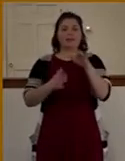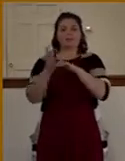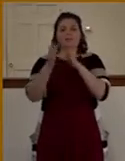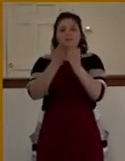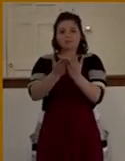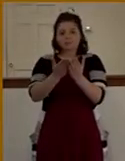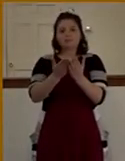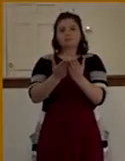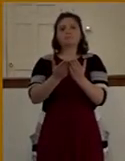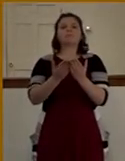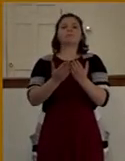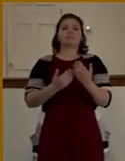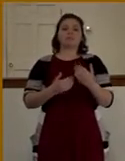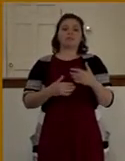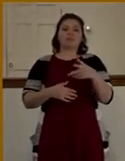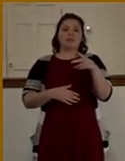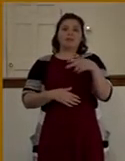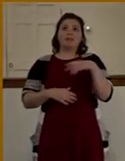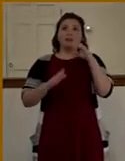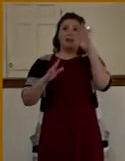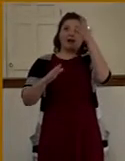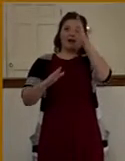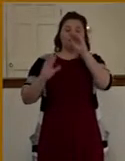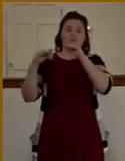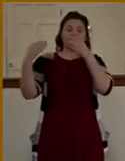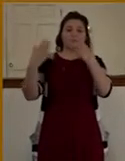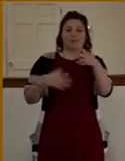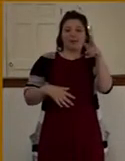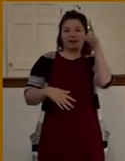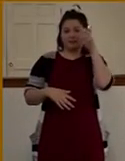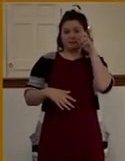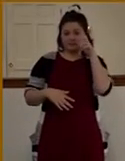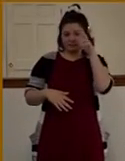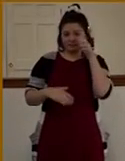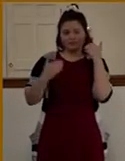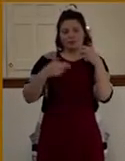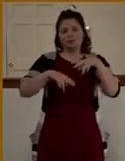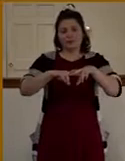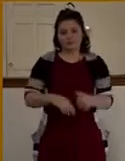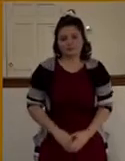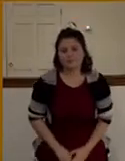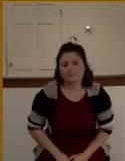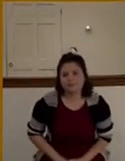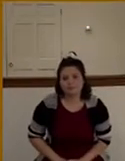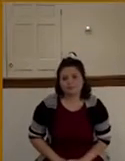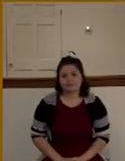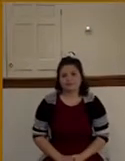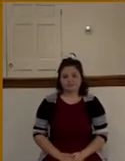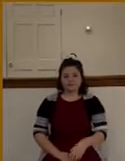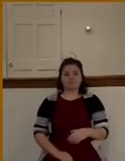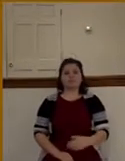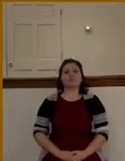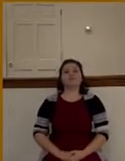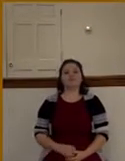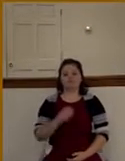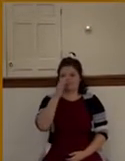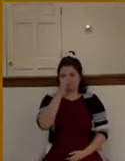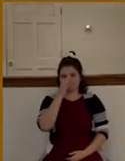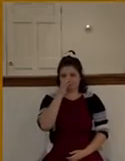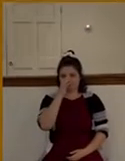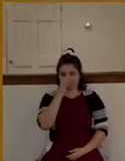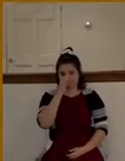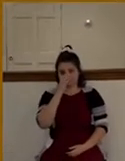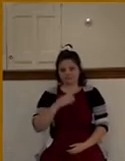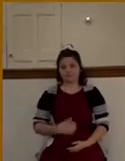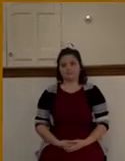God. May God give us ears to hear what He says. You may be seated. Let me pray with you all. Father,